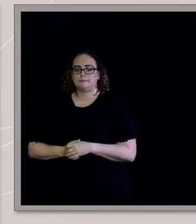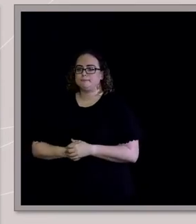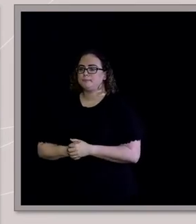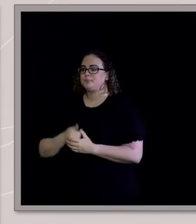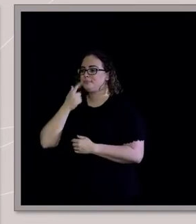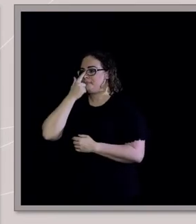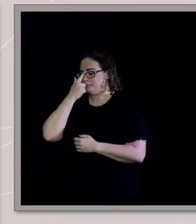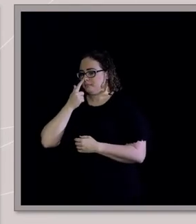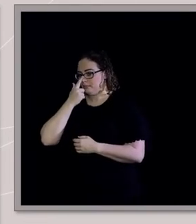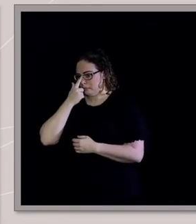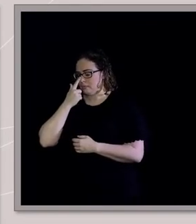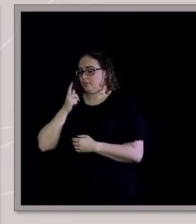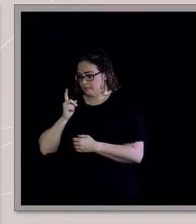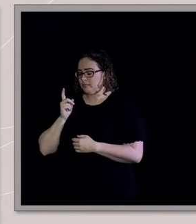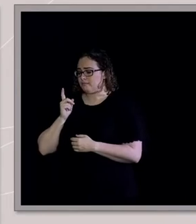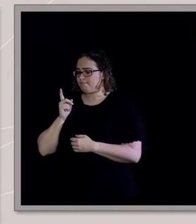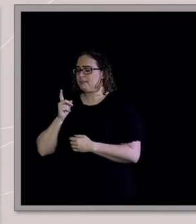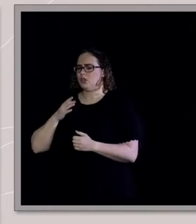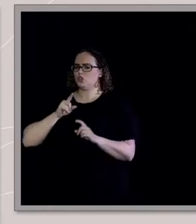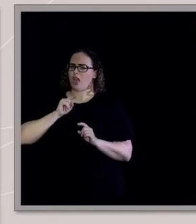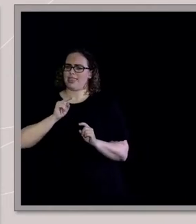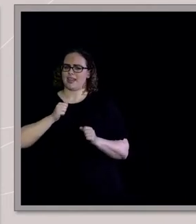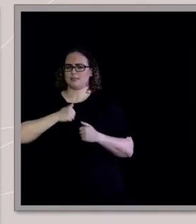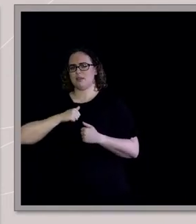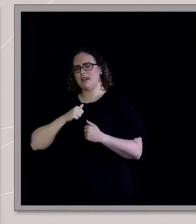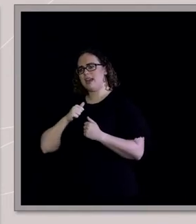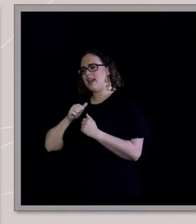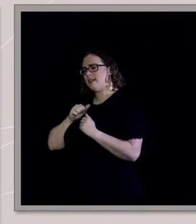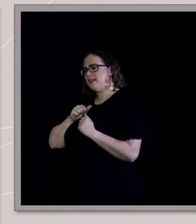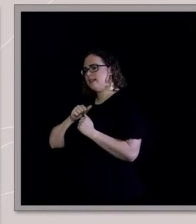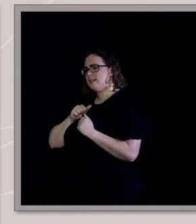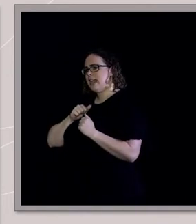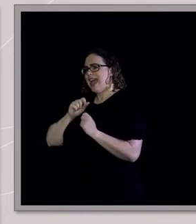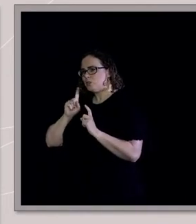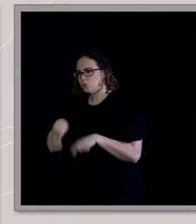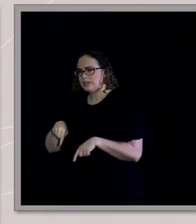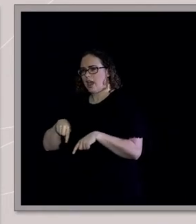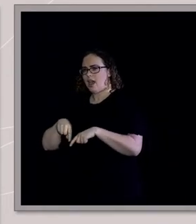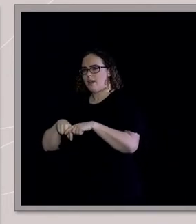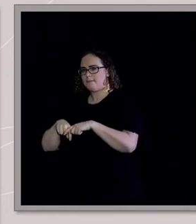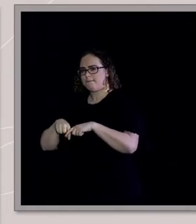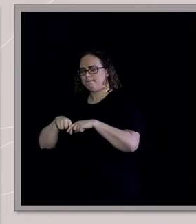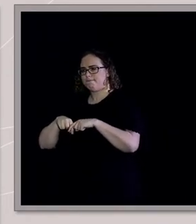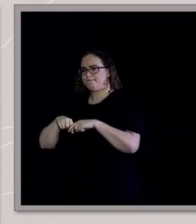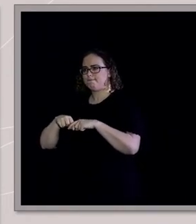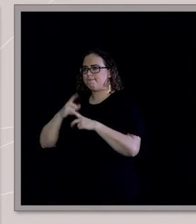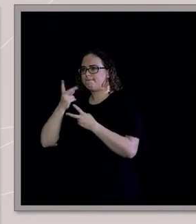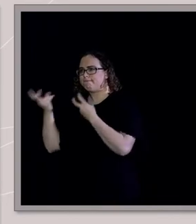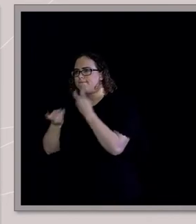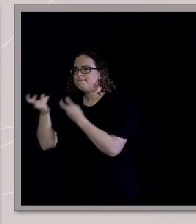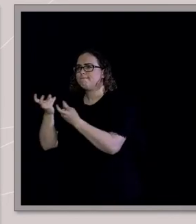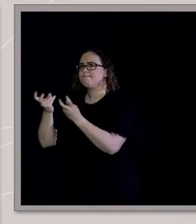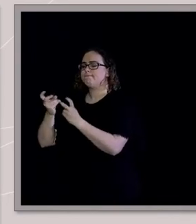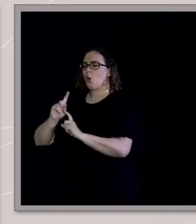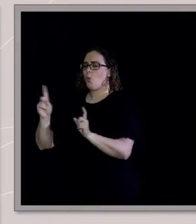So that's where I had to do a bit of rebuilding as well. It's like, what, where is my, my